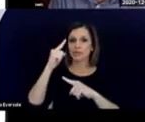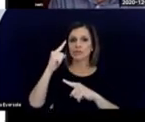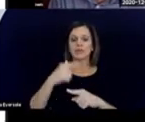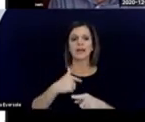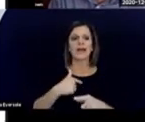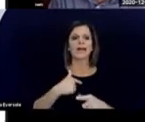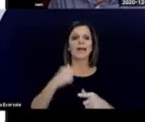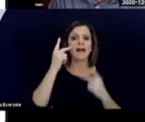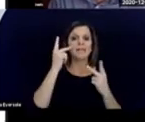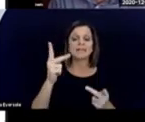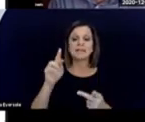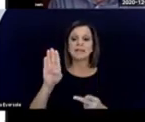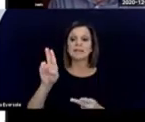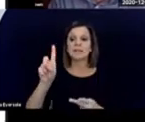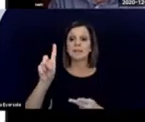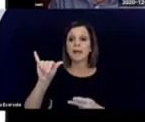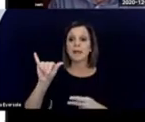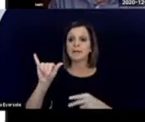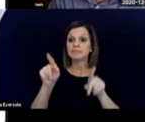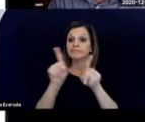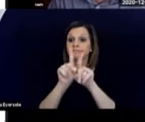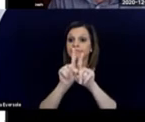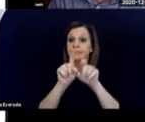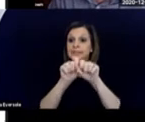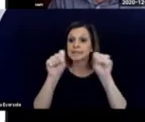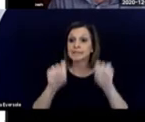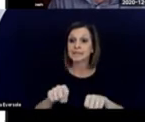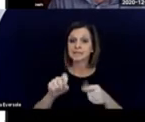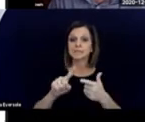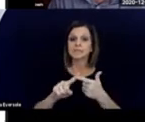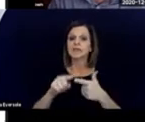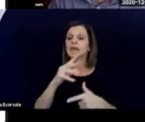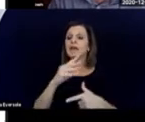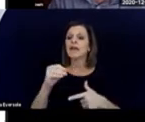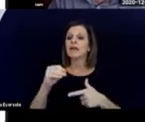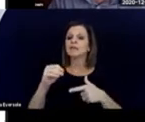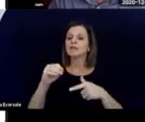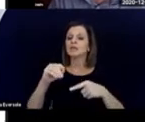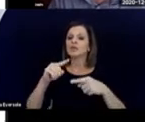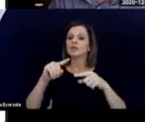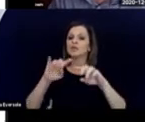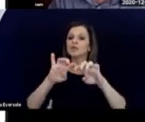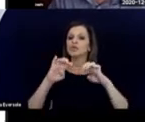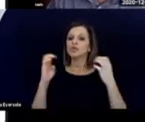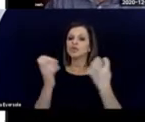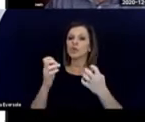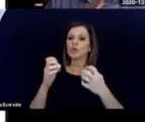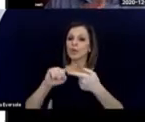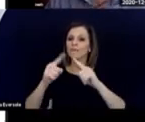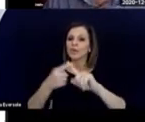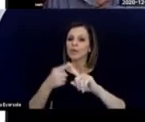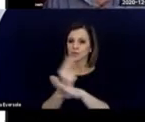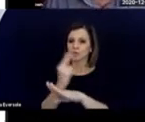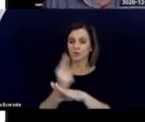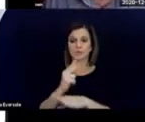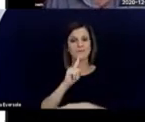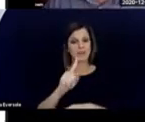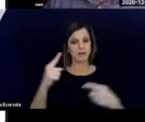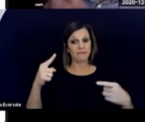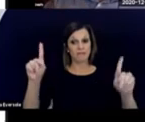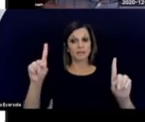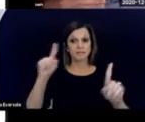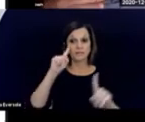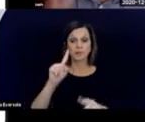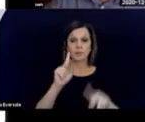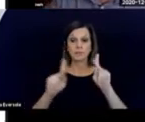of friends used very effectively with children with deaf-blindness. Very effectively. And Tim Hartshorn,